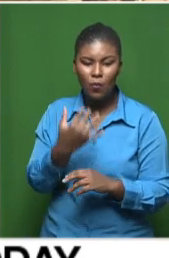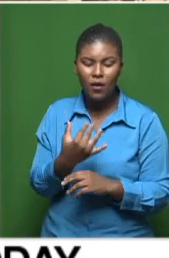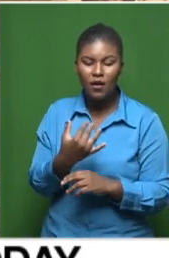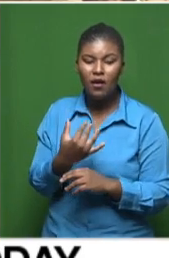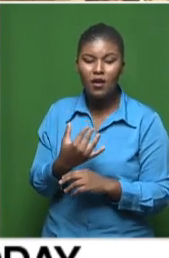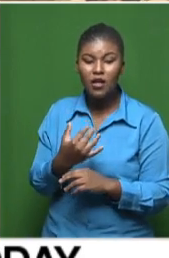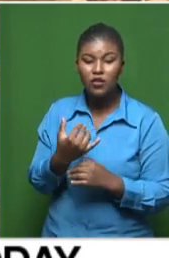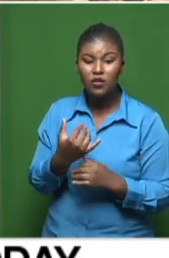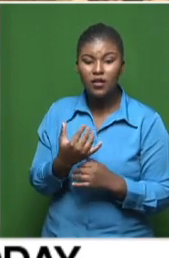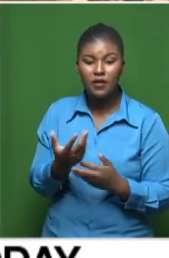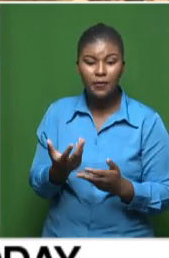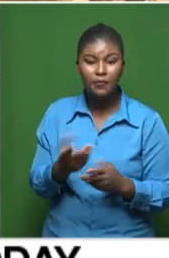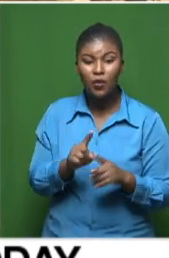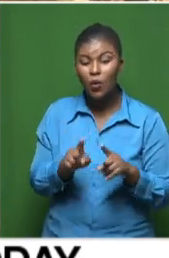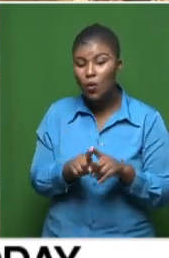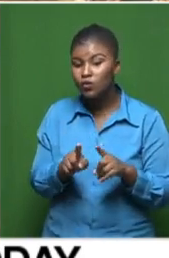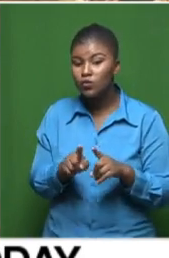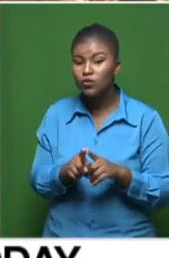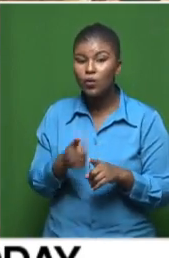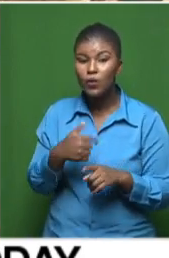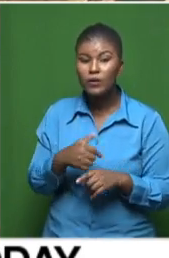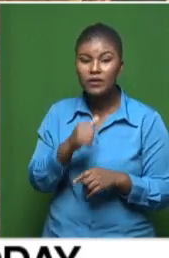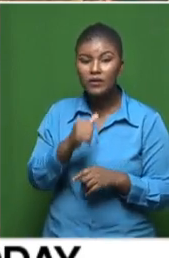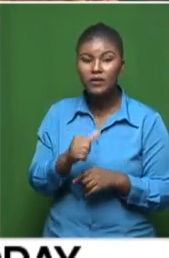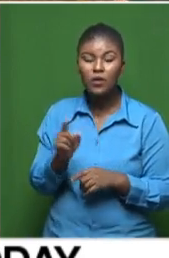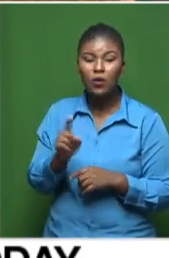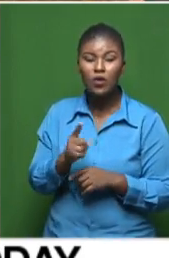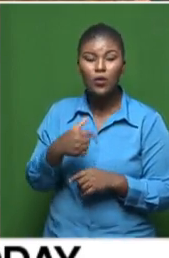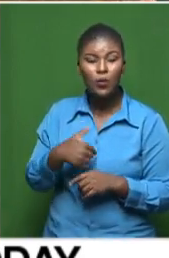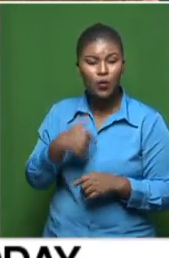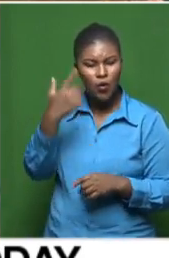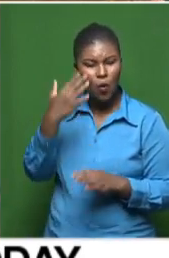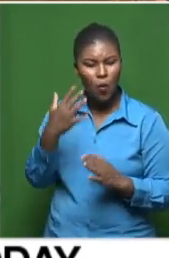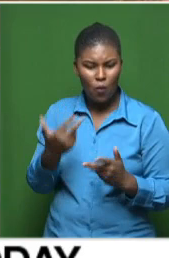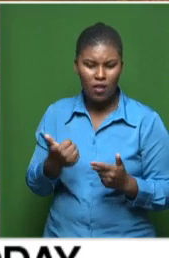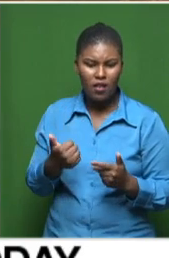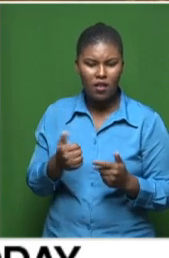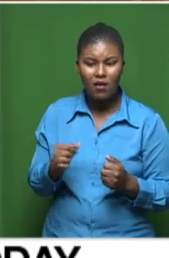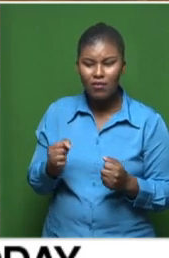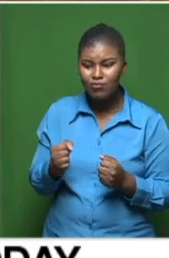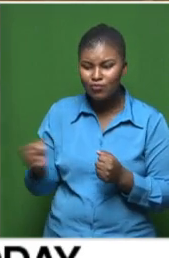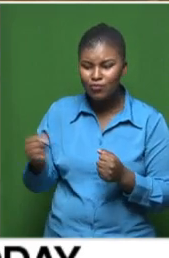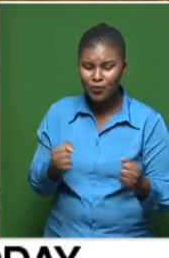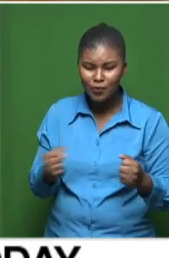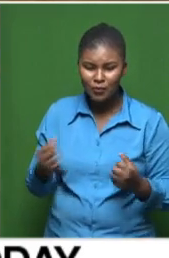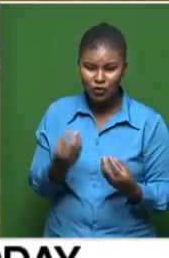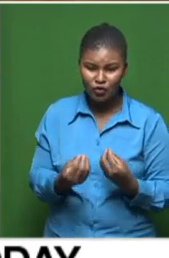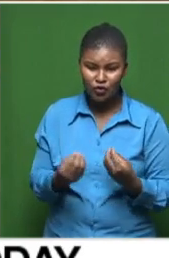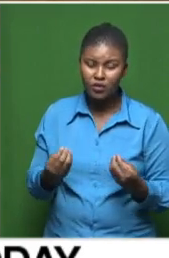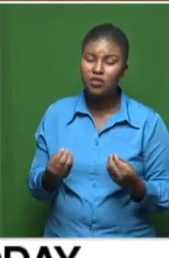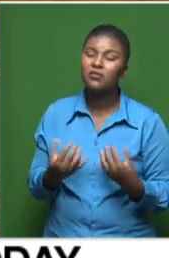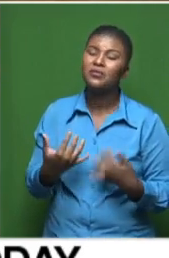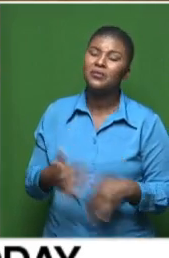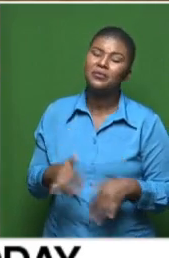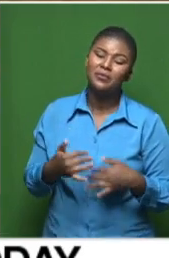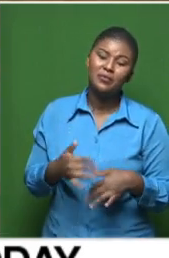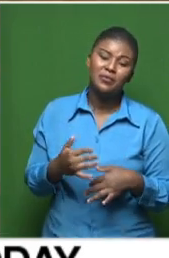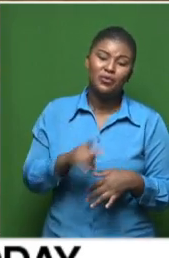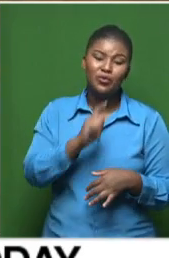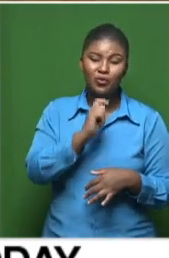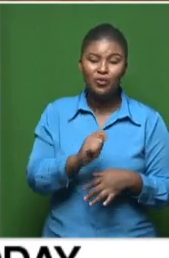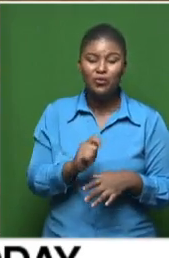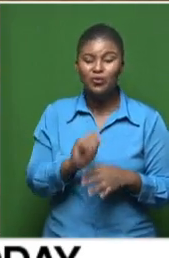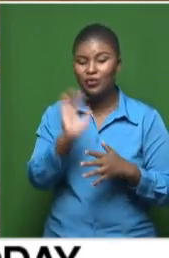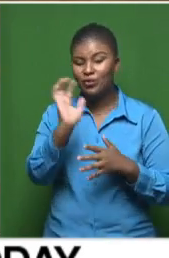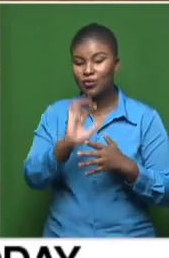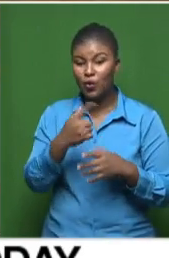resuming today. But also saying, I think, that we do know admission is quite, you know, it's another hot topic with the